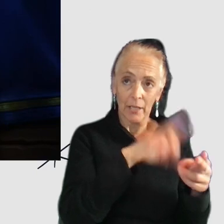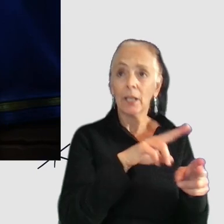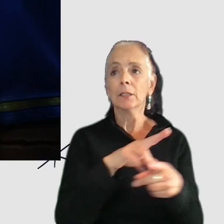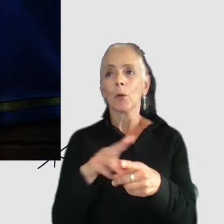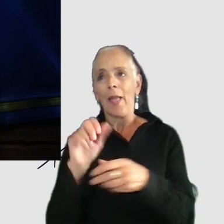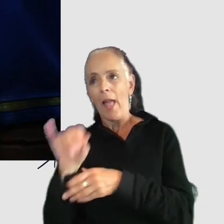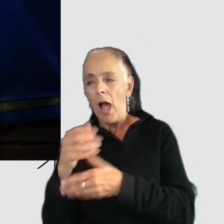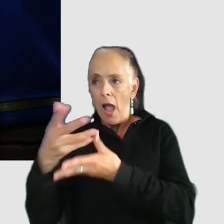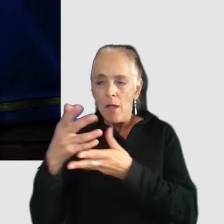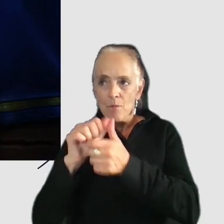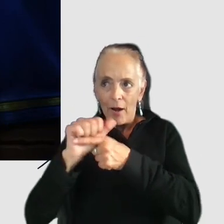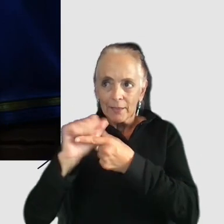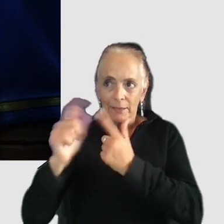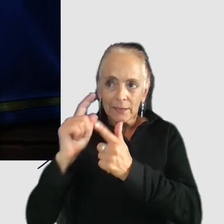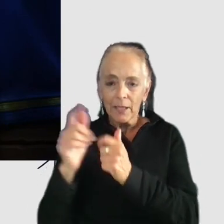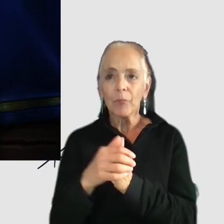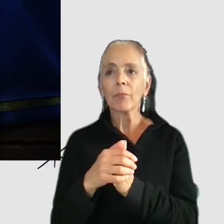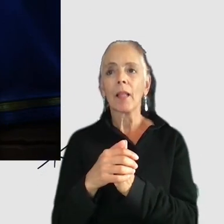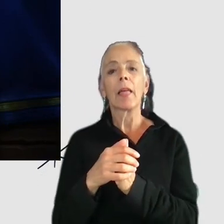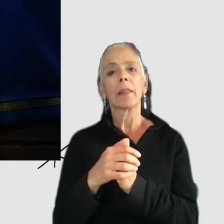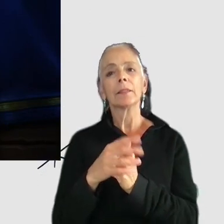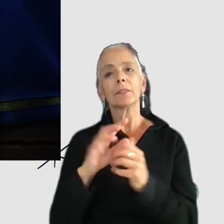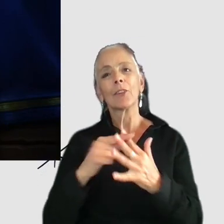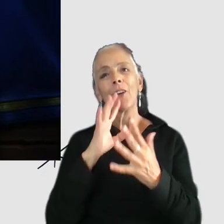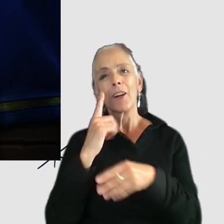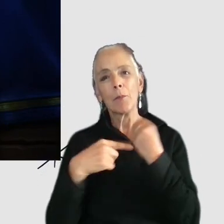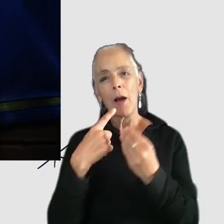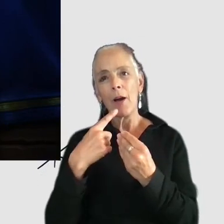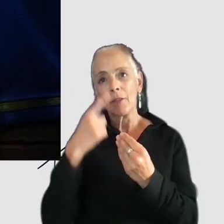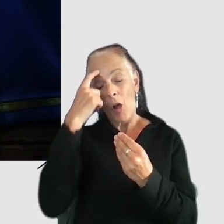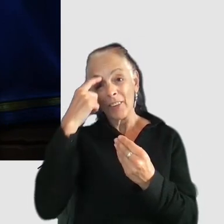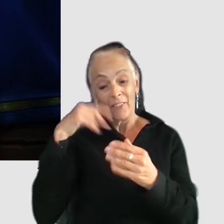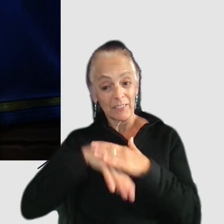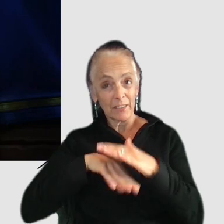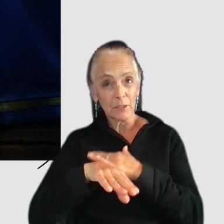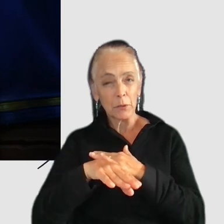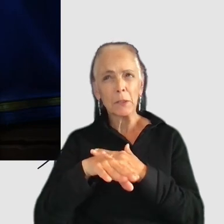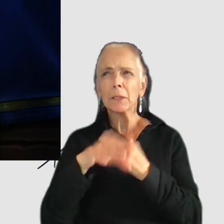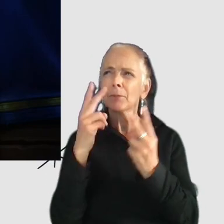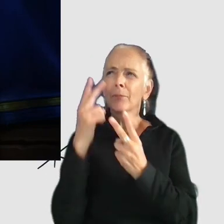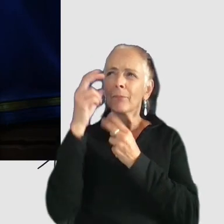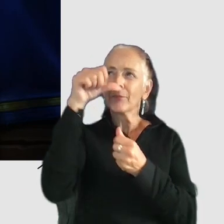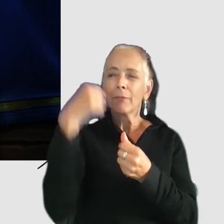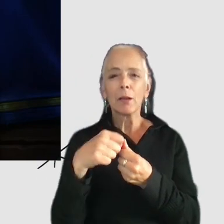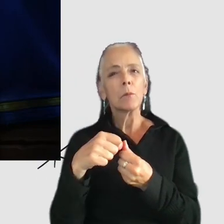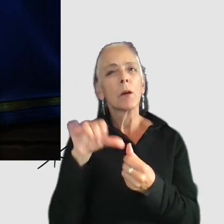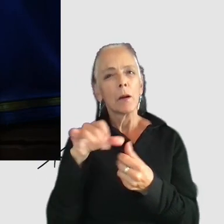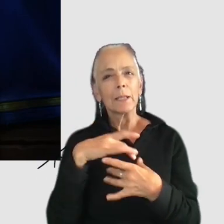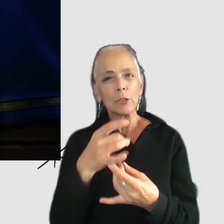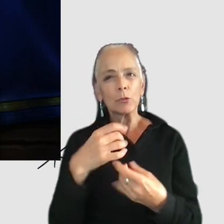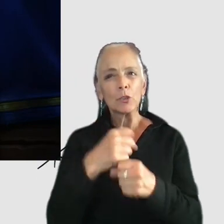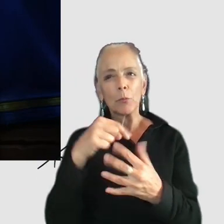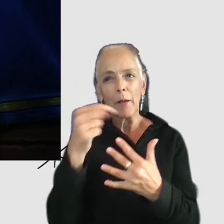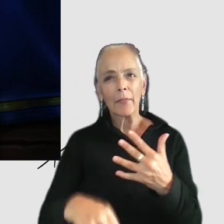and started talking about cognitive accessibility in particular, I kept thinking back and thinking how interesting it is to make these